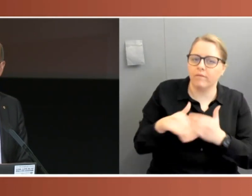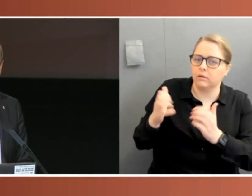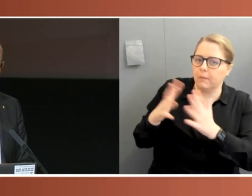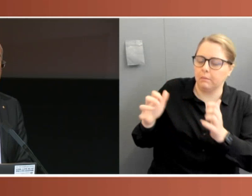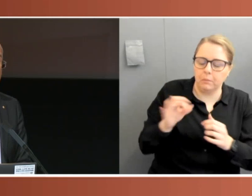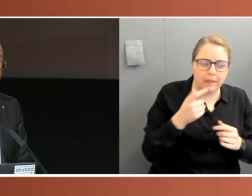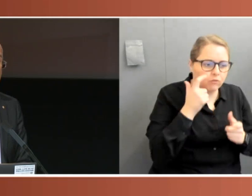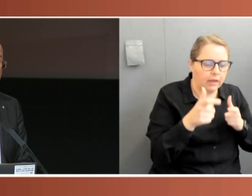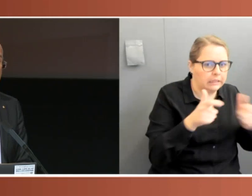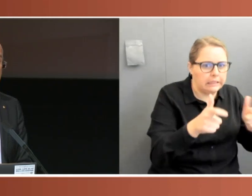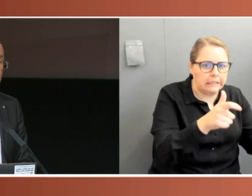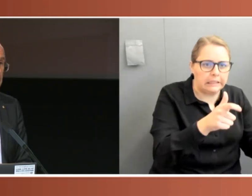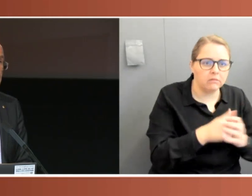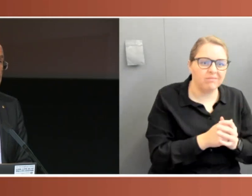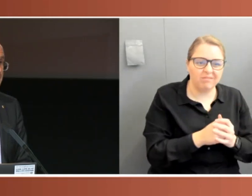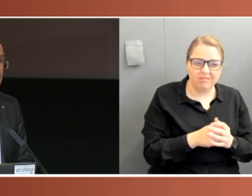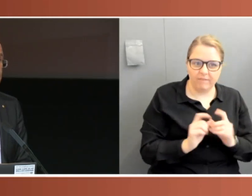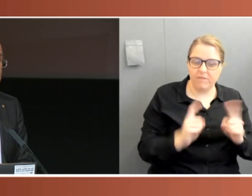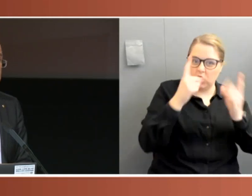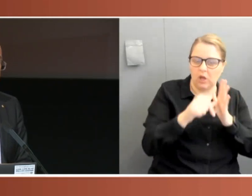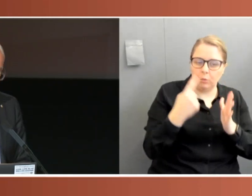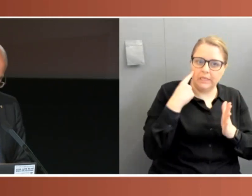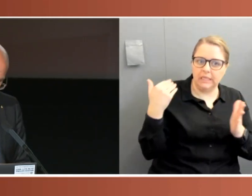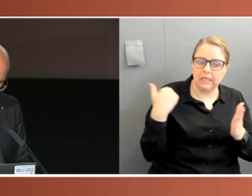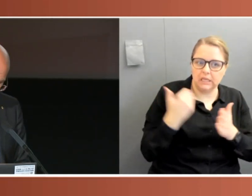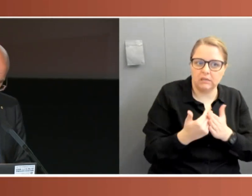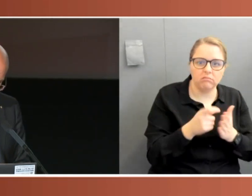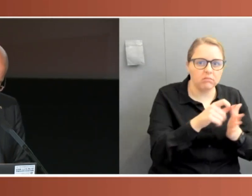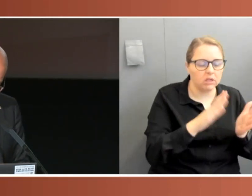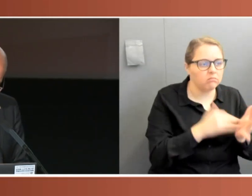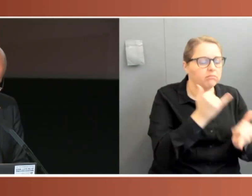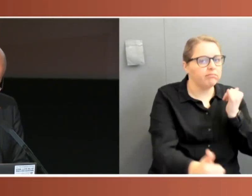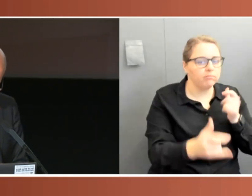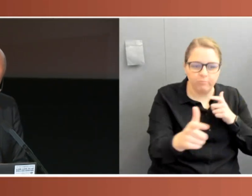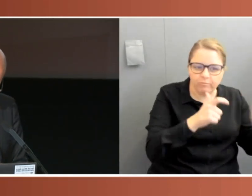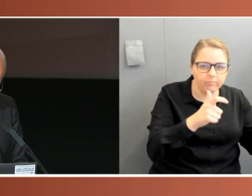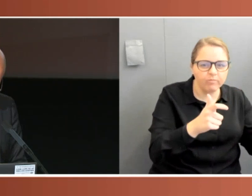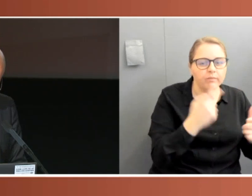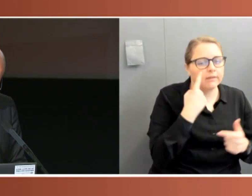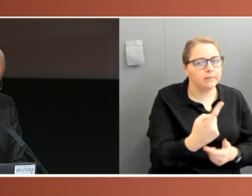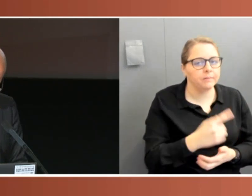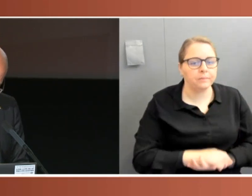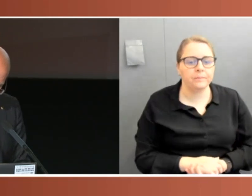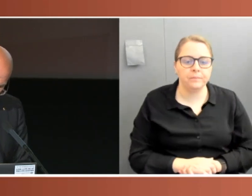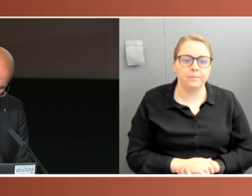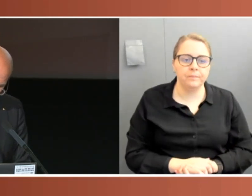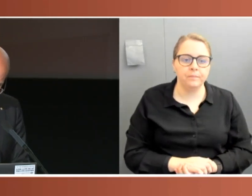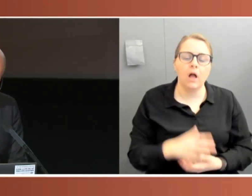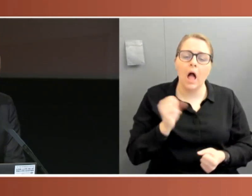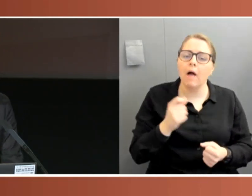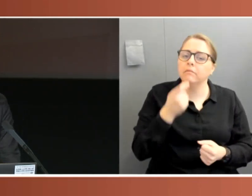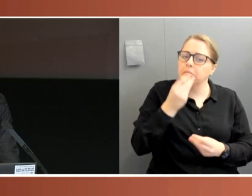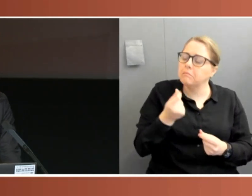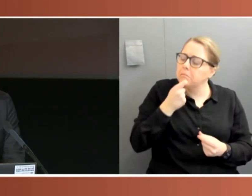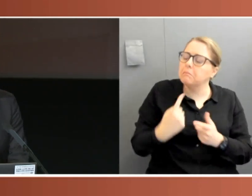not seen before in this country. But again, it can be seen as an extension of actions we've seen in the past. What we